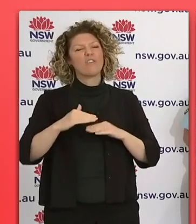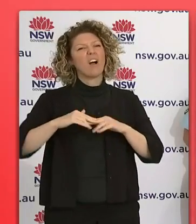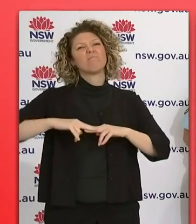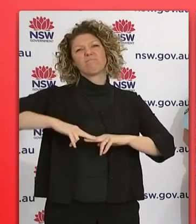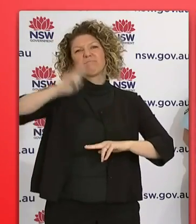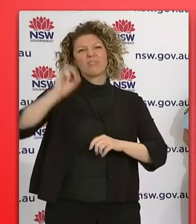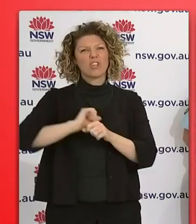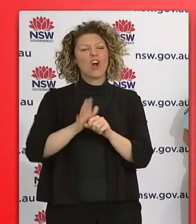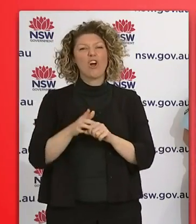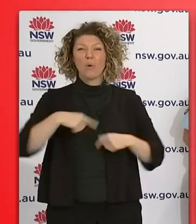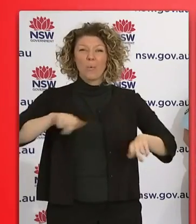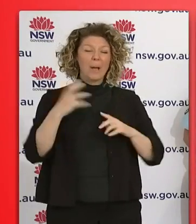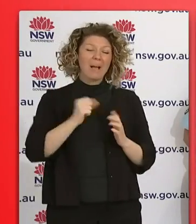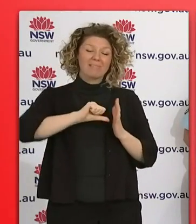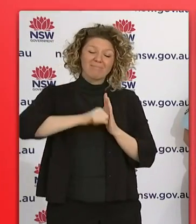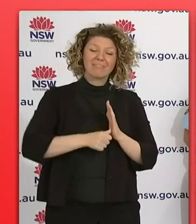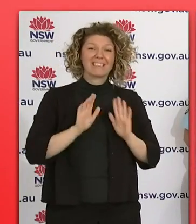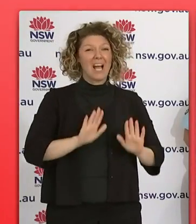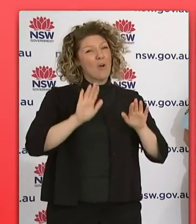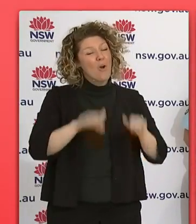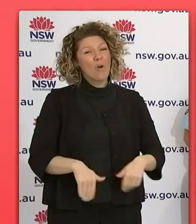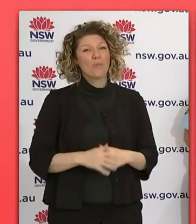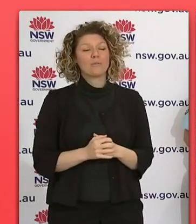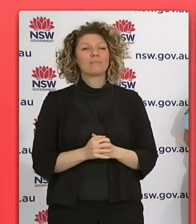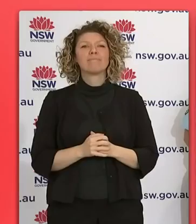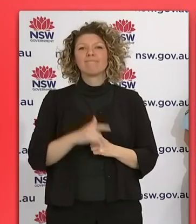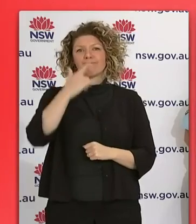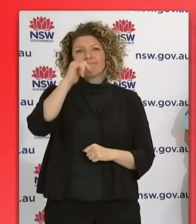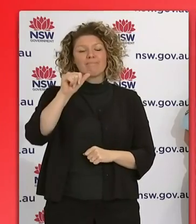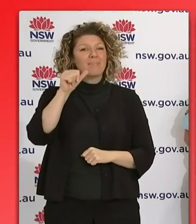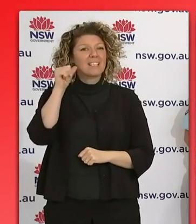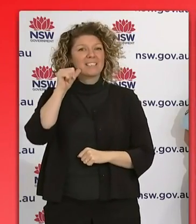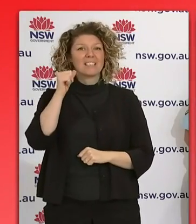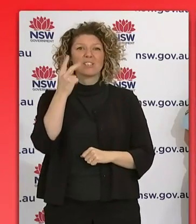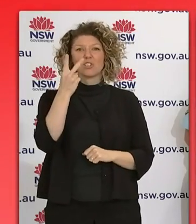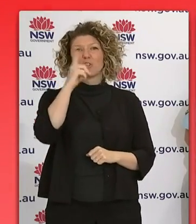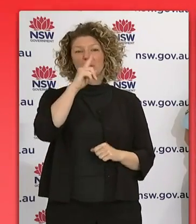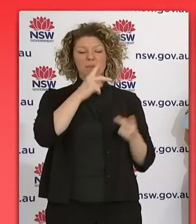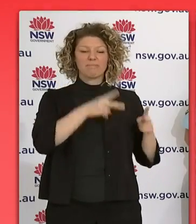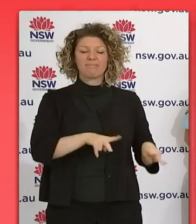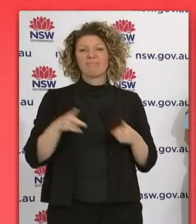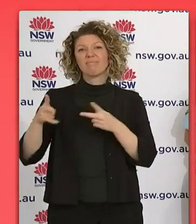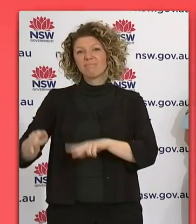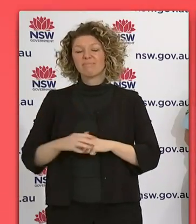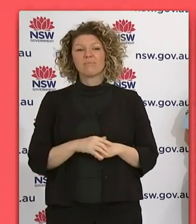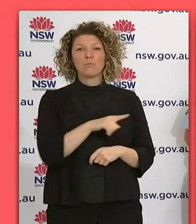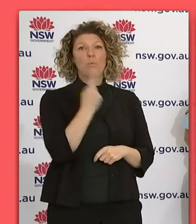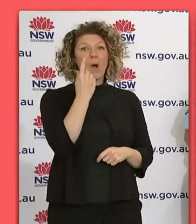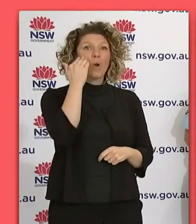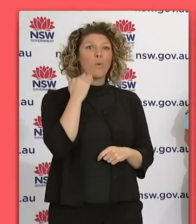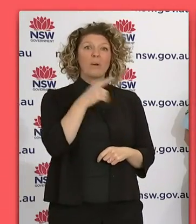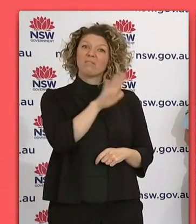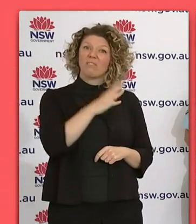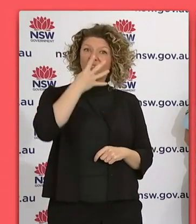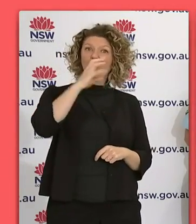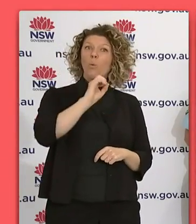rules. Tragically, two people lost their lives overnight because of COVID. One woman in her 40s in south-western